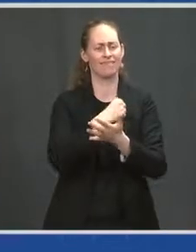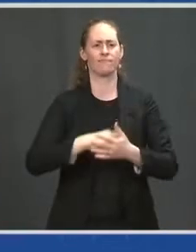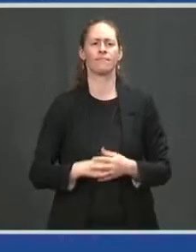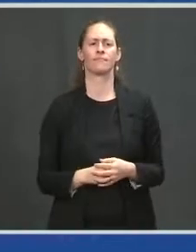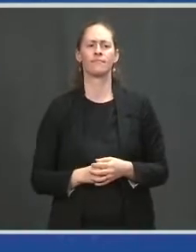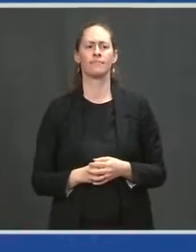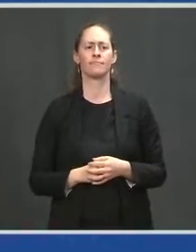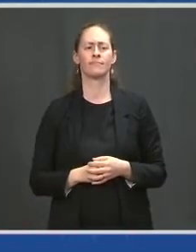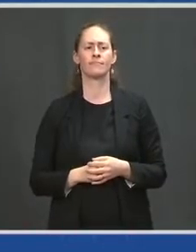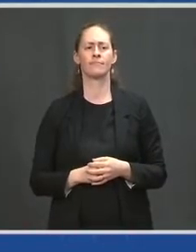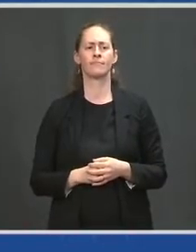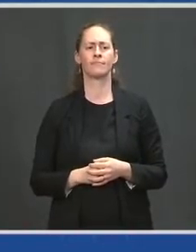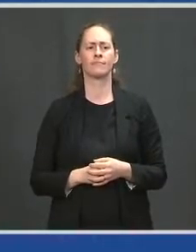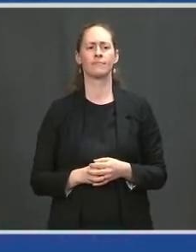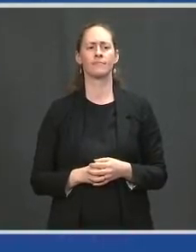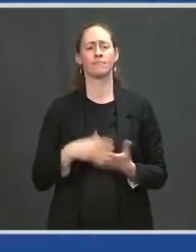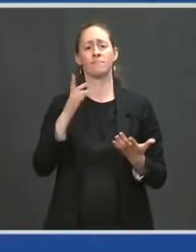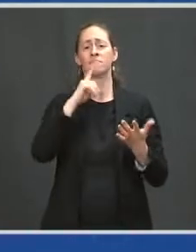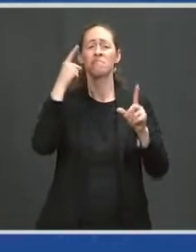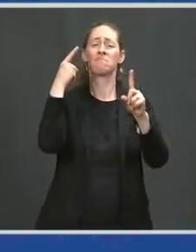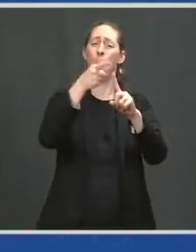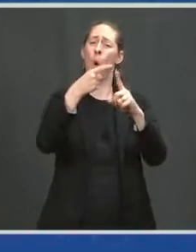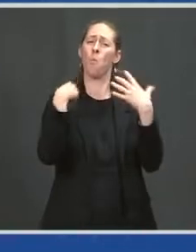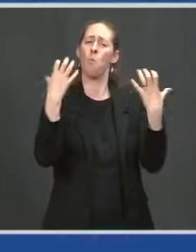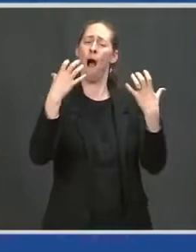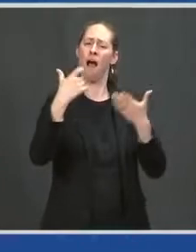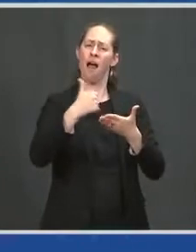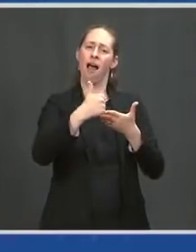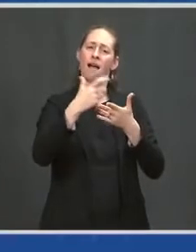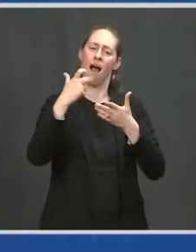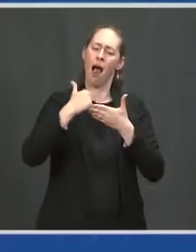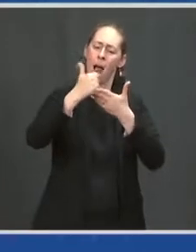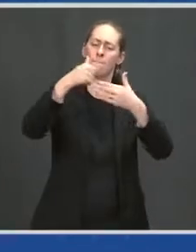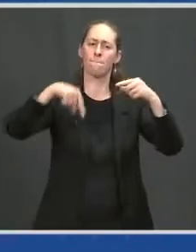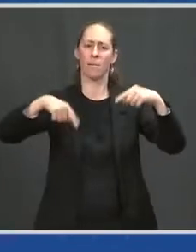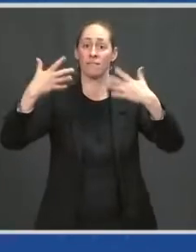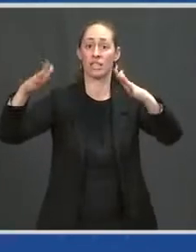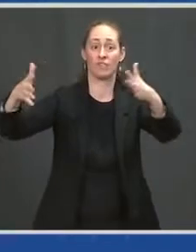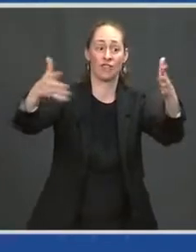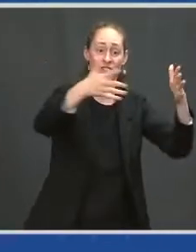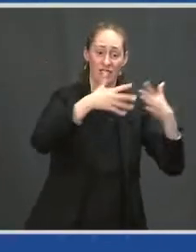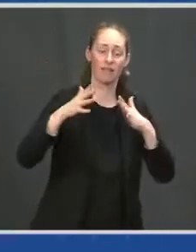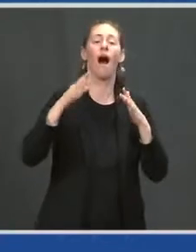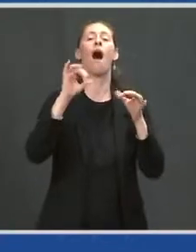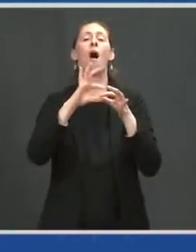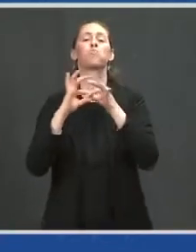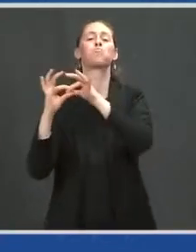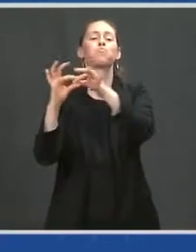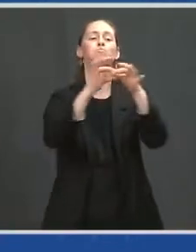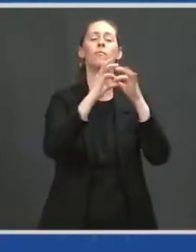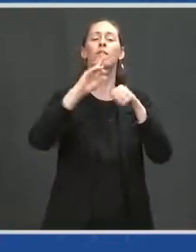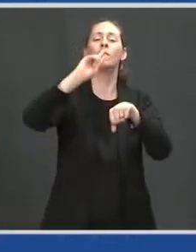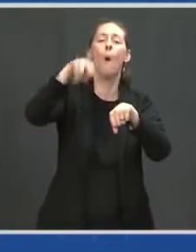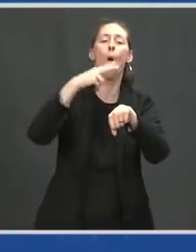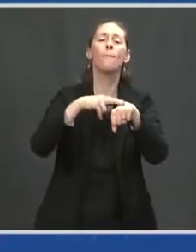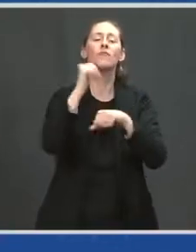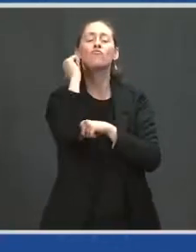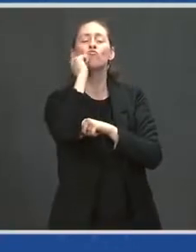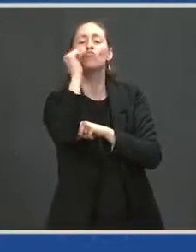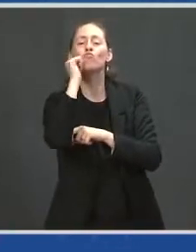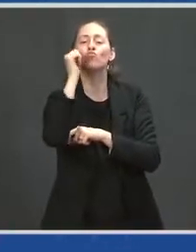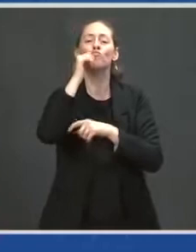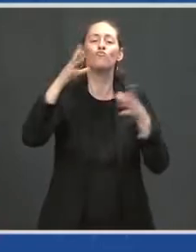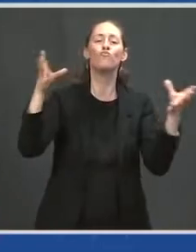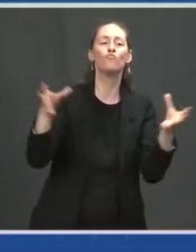get back to closer to normal in our living — more normal living. Getting together with friends, going to the